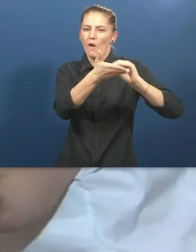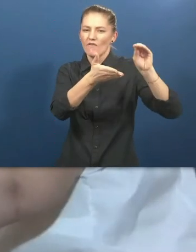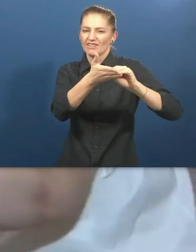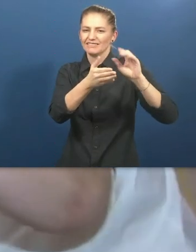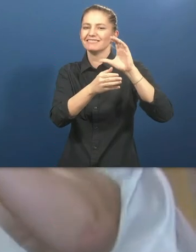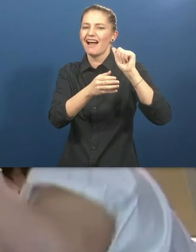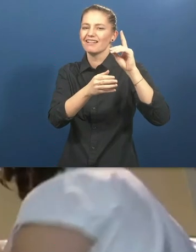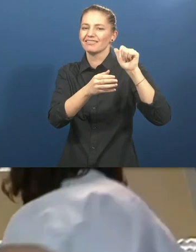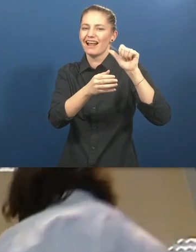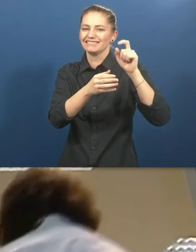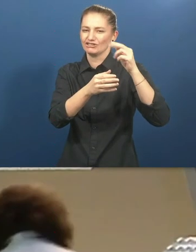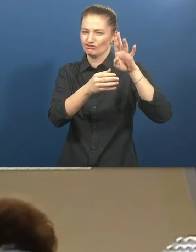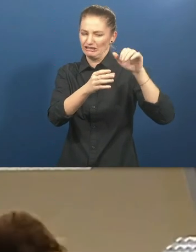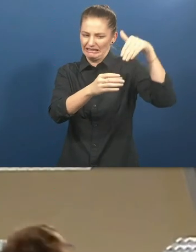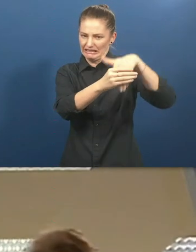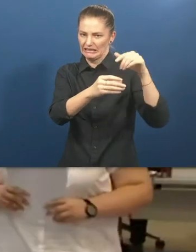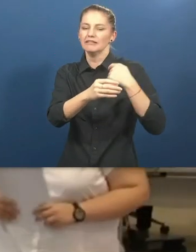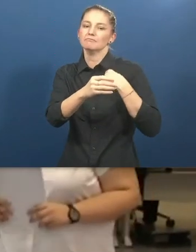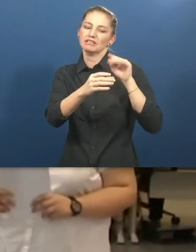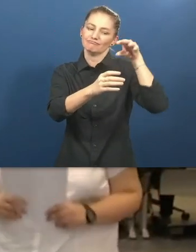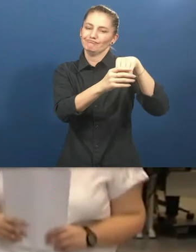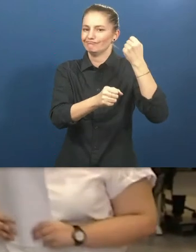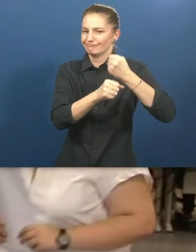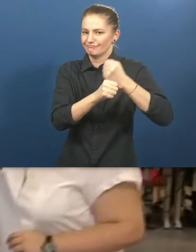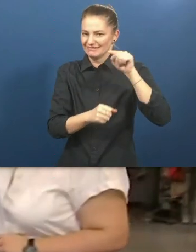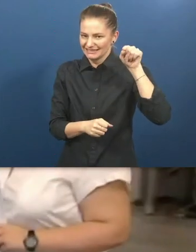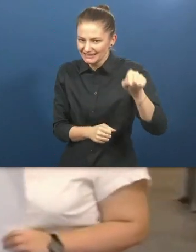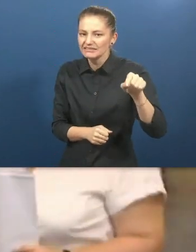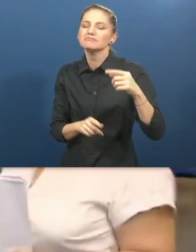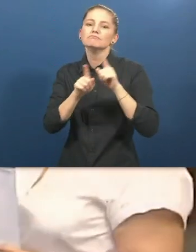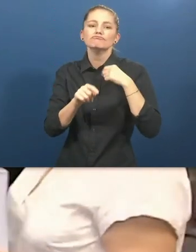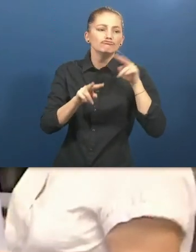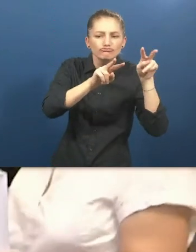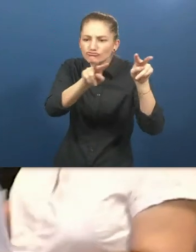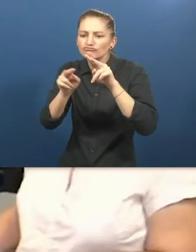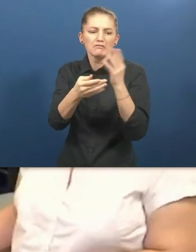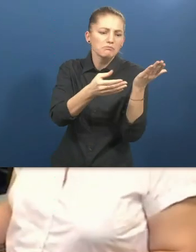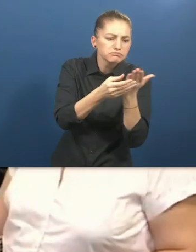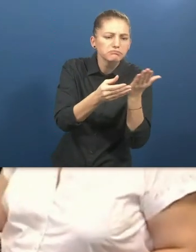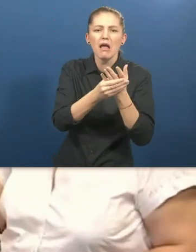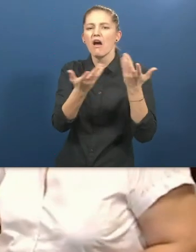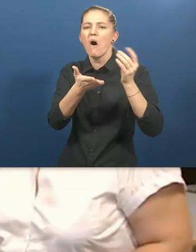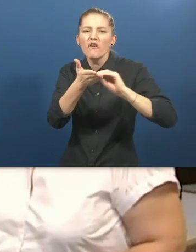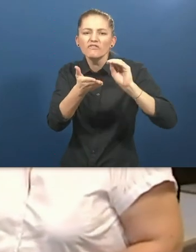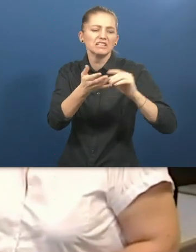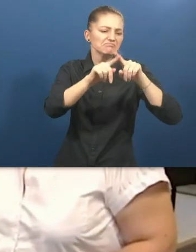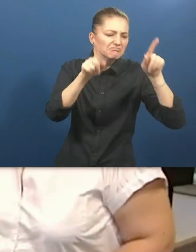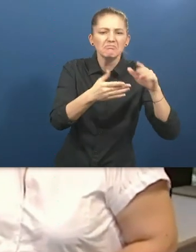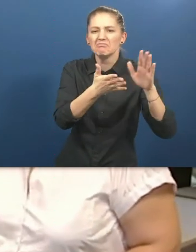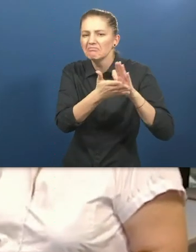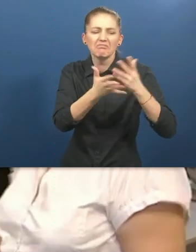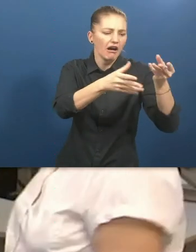below, I carry recados, and I carry materials in the office. Well, my life has changed because I have a great security.